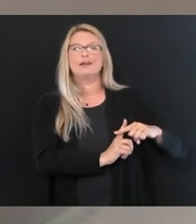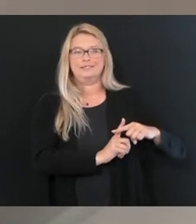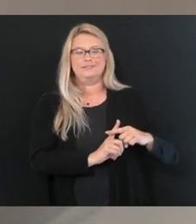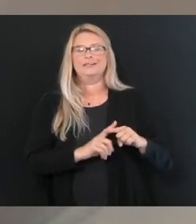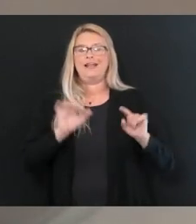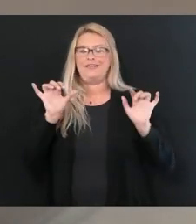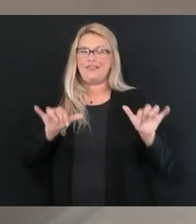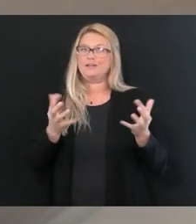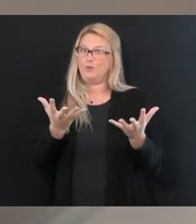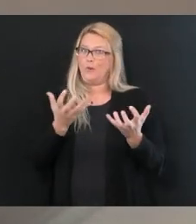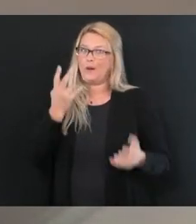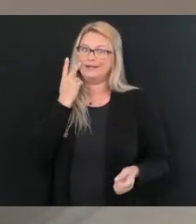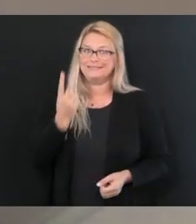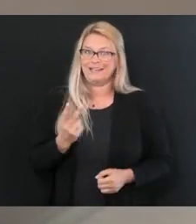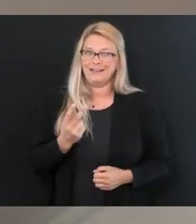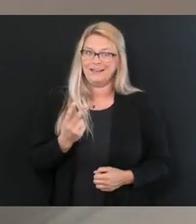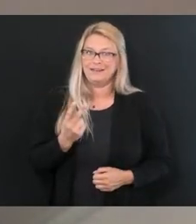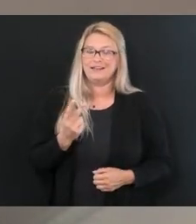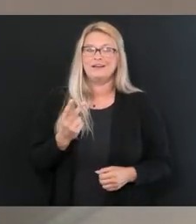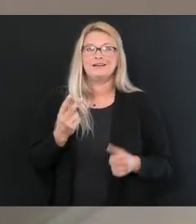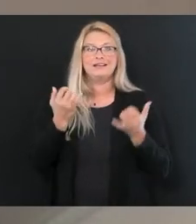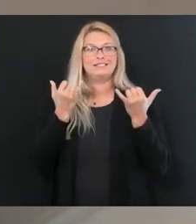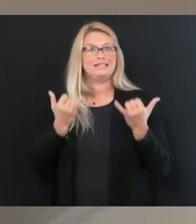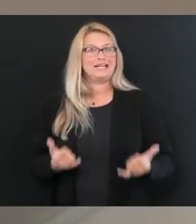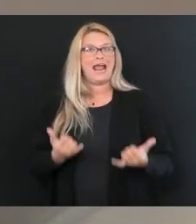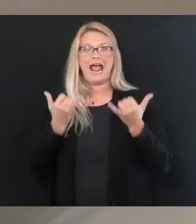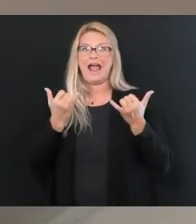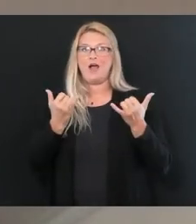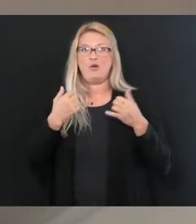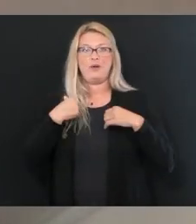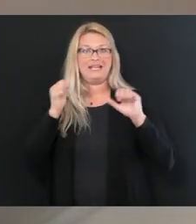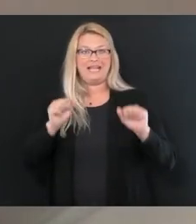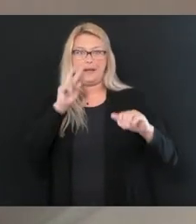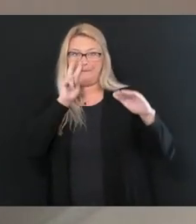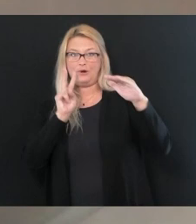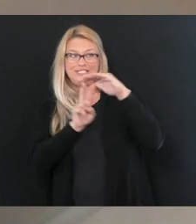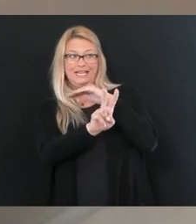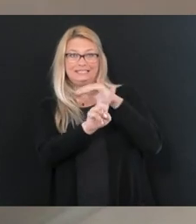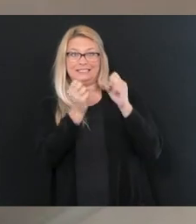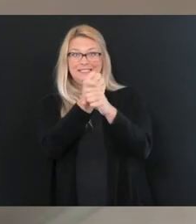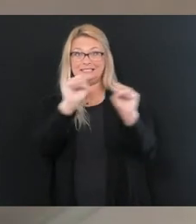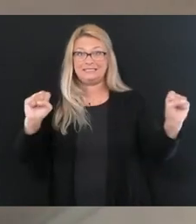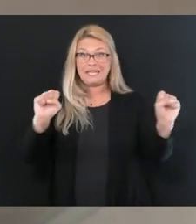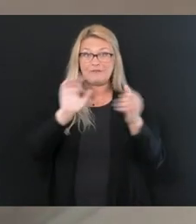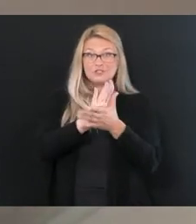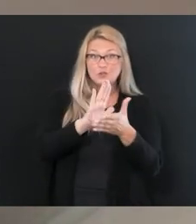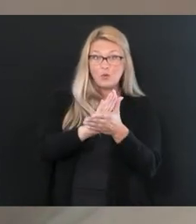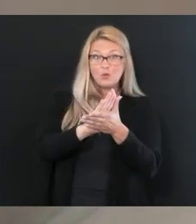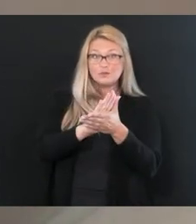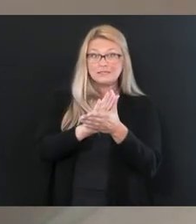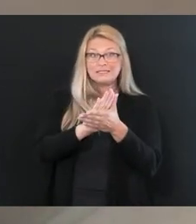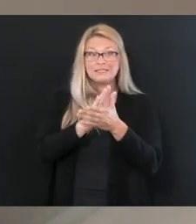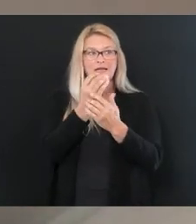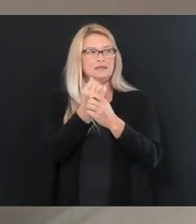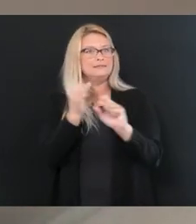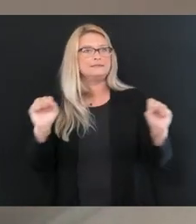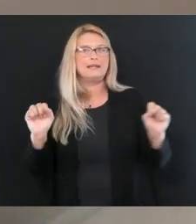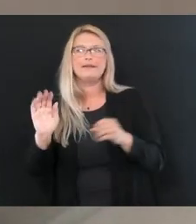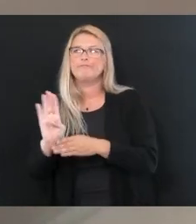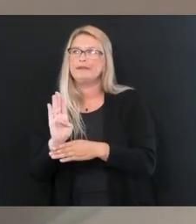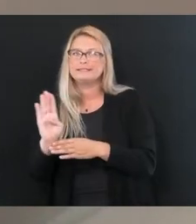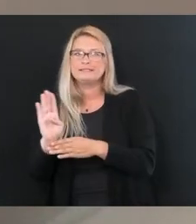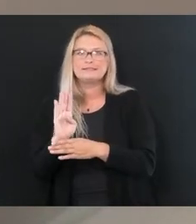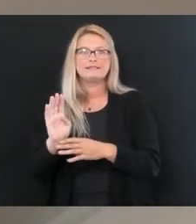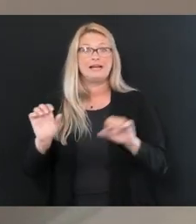is what we want, because ultimately, as we've said, the best predictor of safe schools and safe businesses and